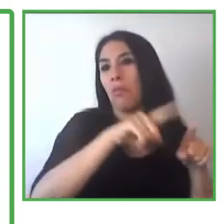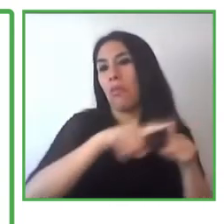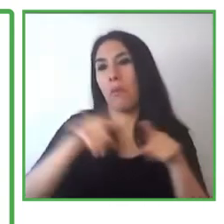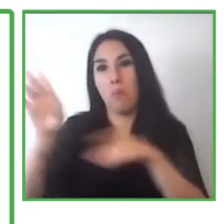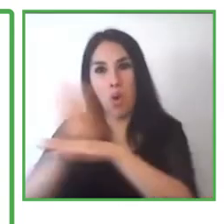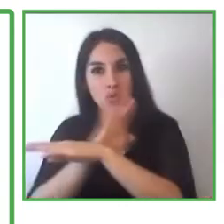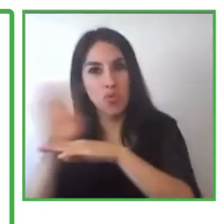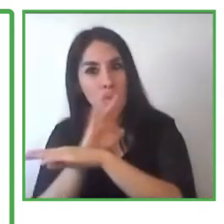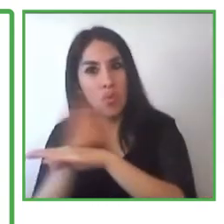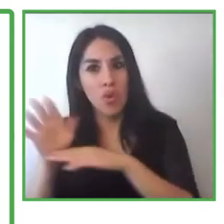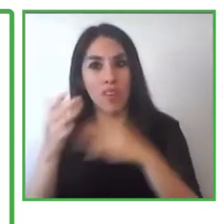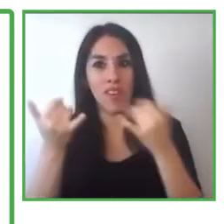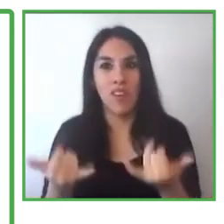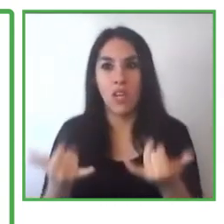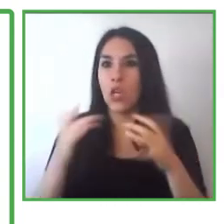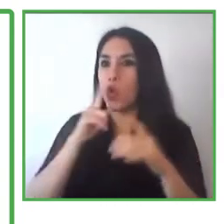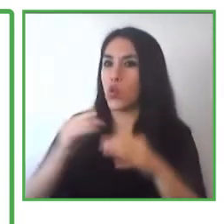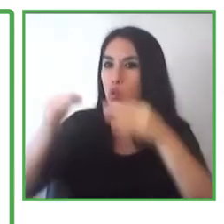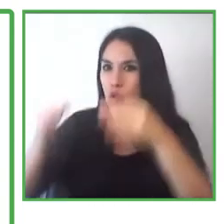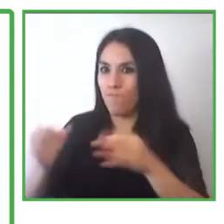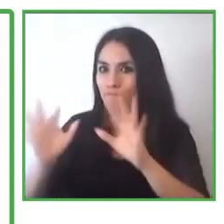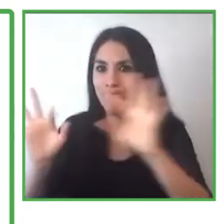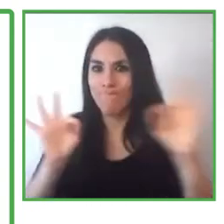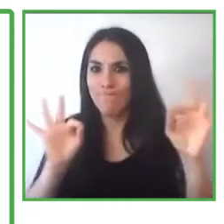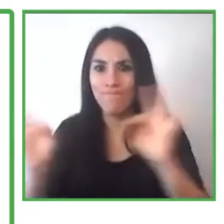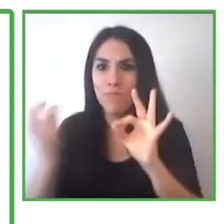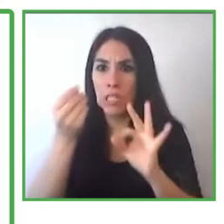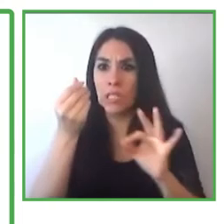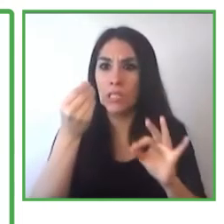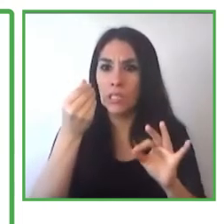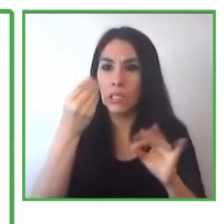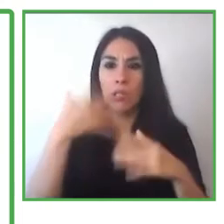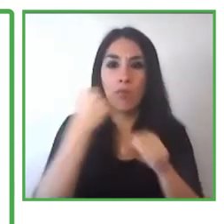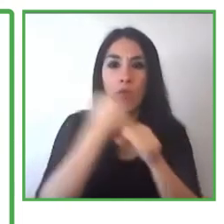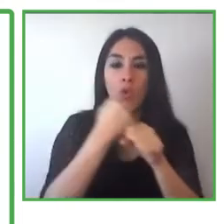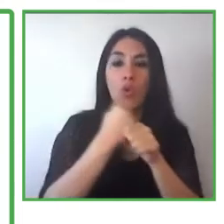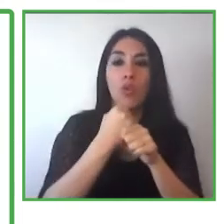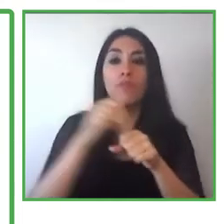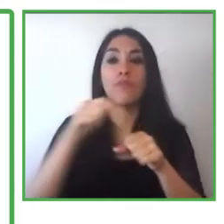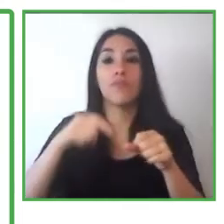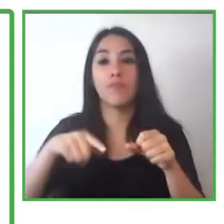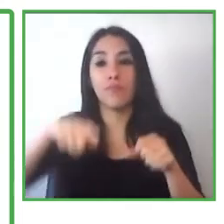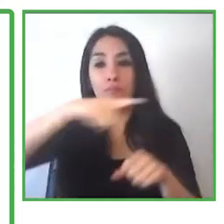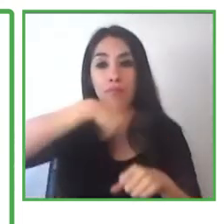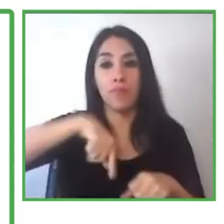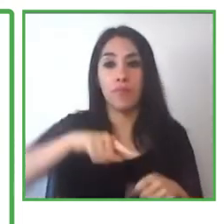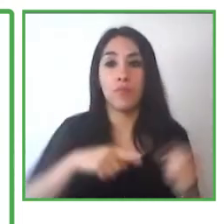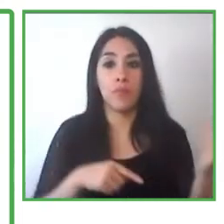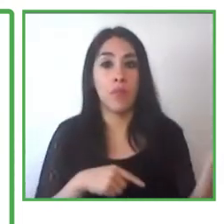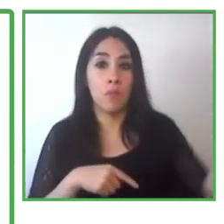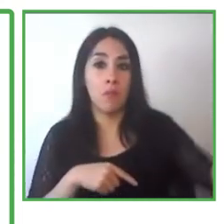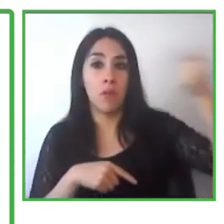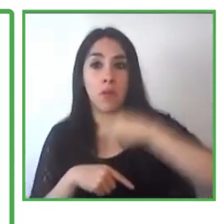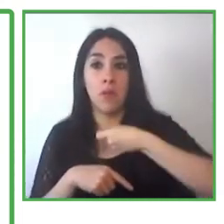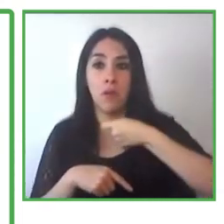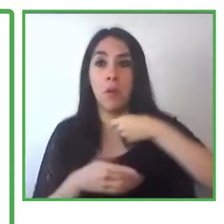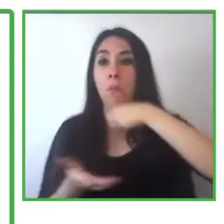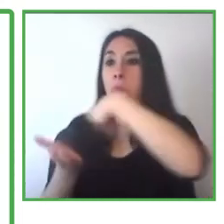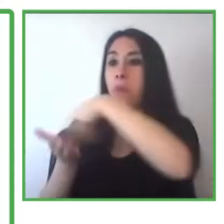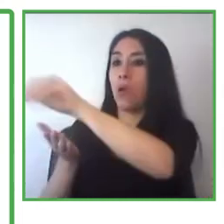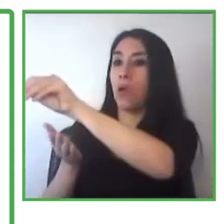ones that generate through the results and dividends. And they allow for the foundation to be able to invest each year